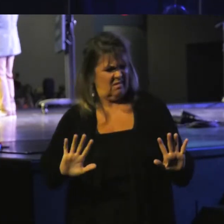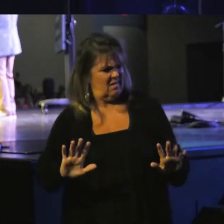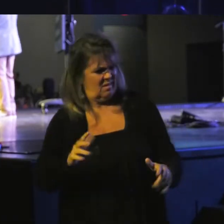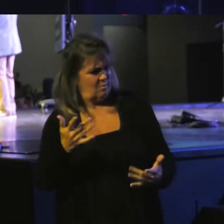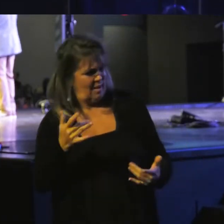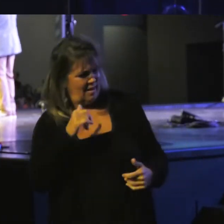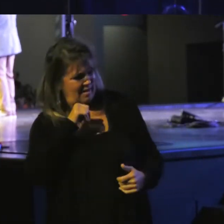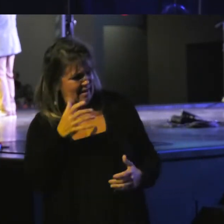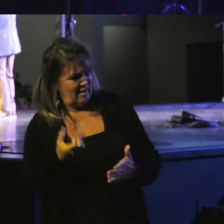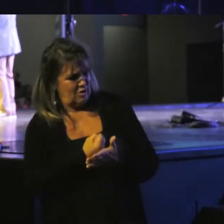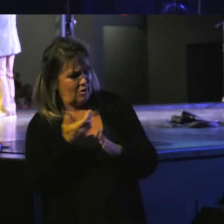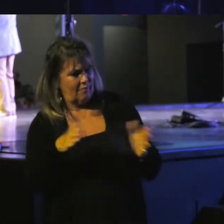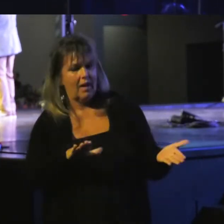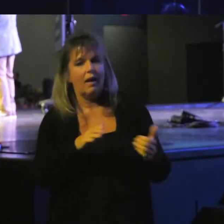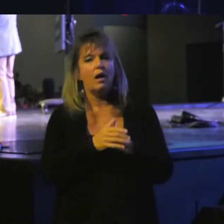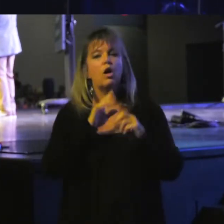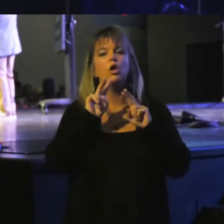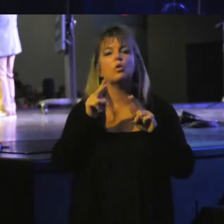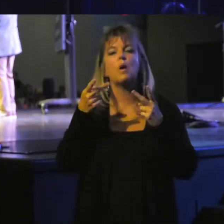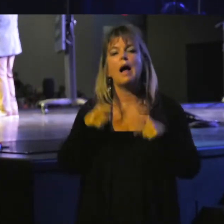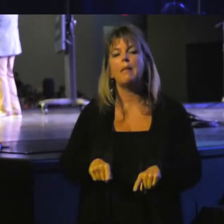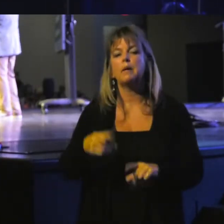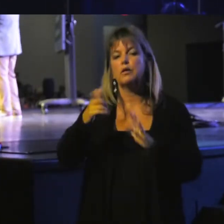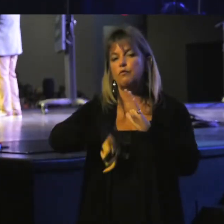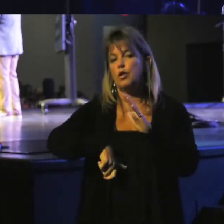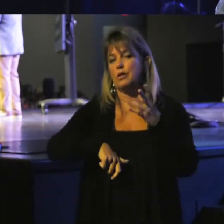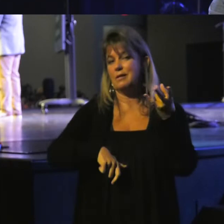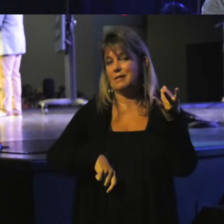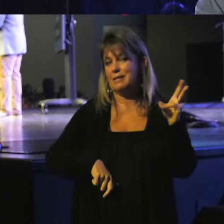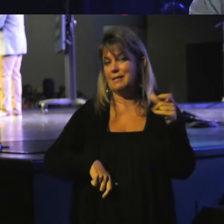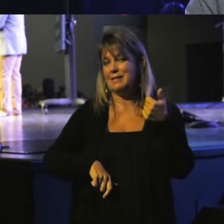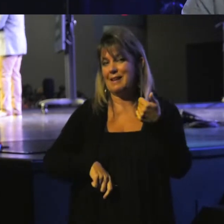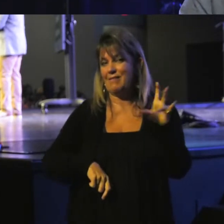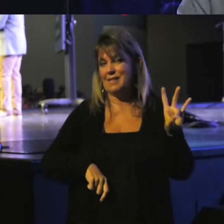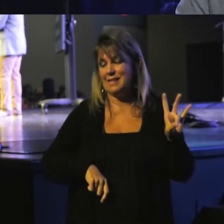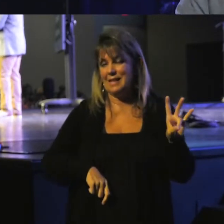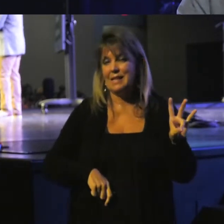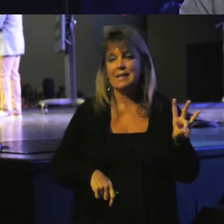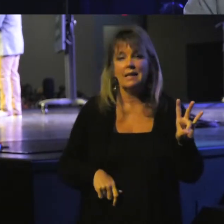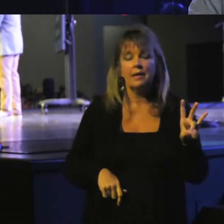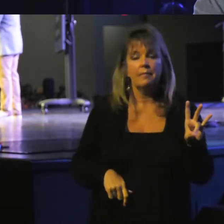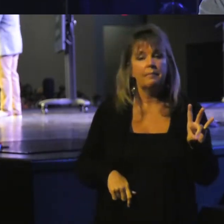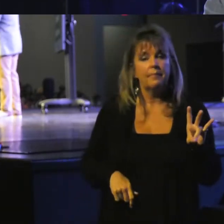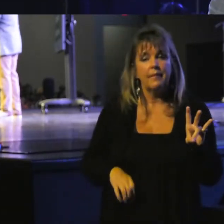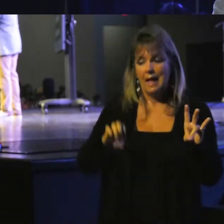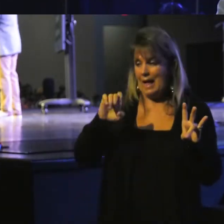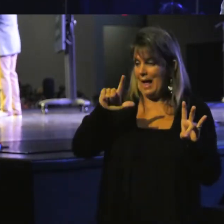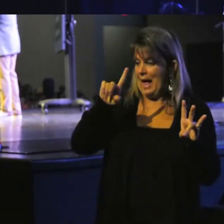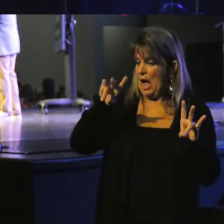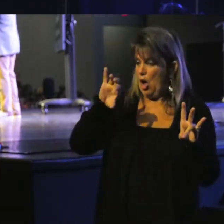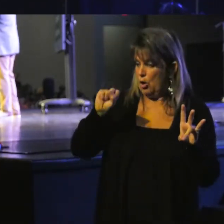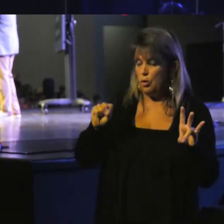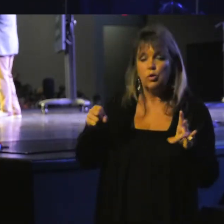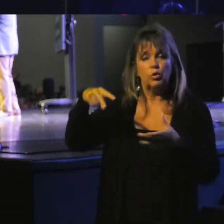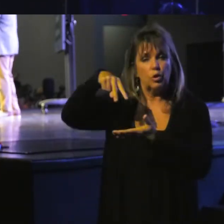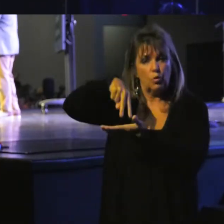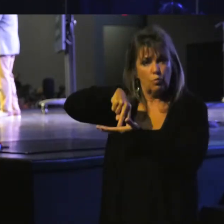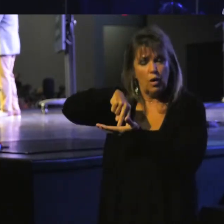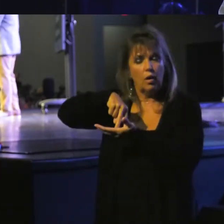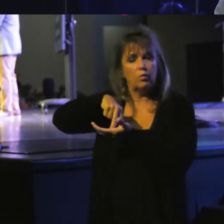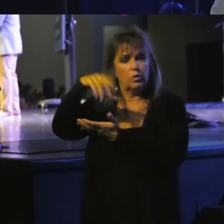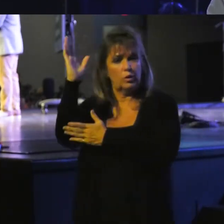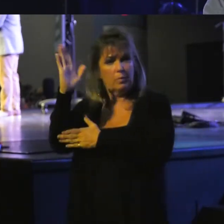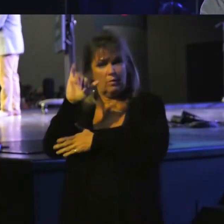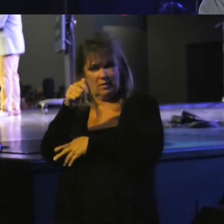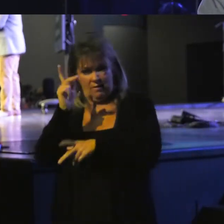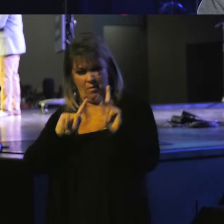to die. Why? Look what happens. Verse 17, and certain of the elders of the land arose and spoke all of the assembled